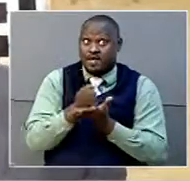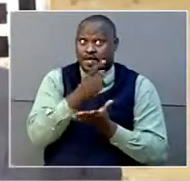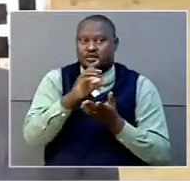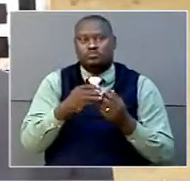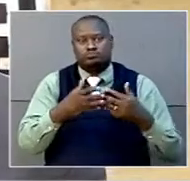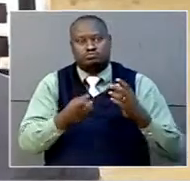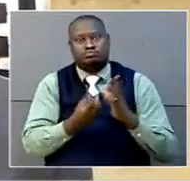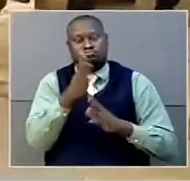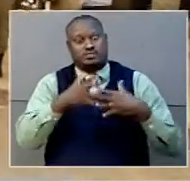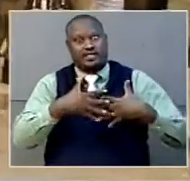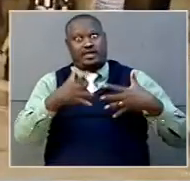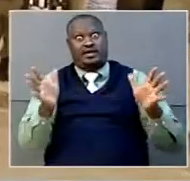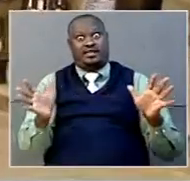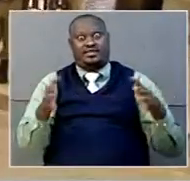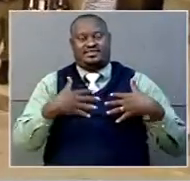this gate for us.